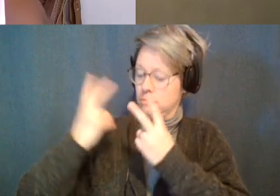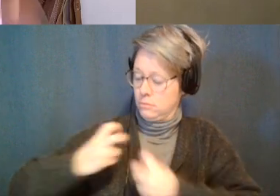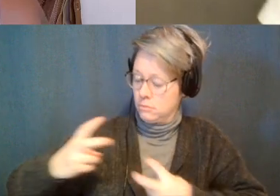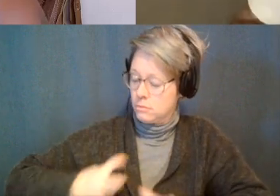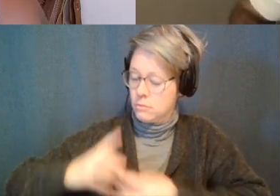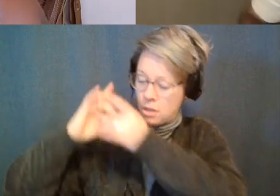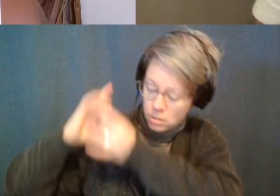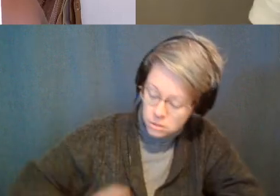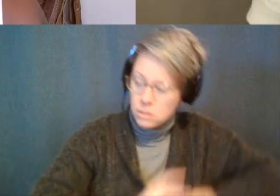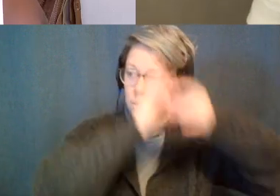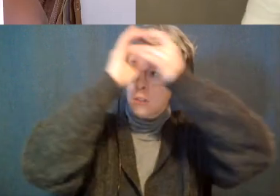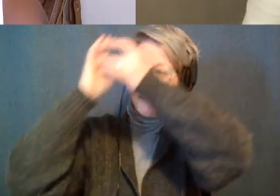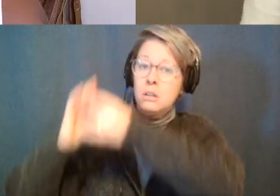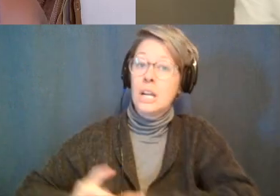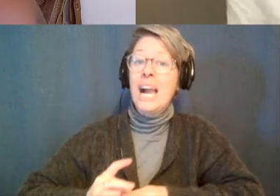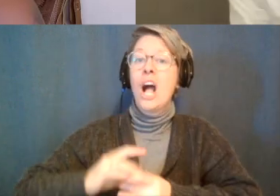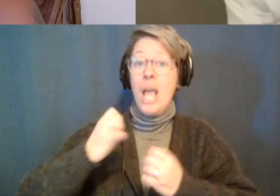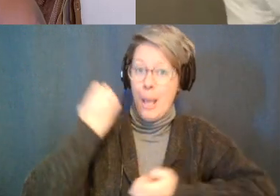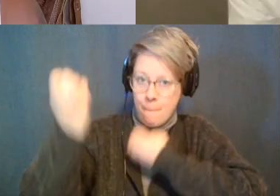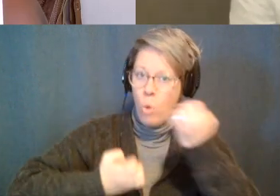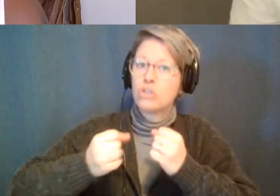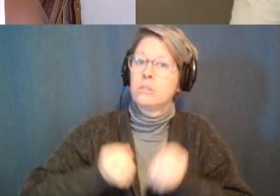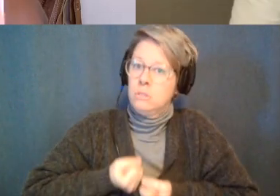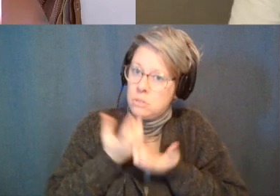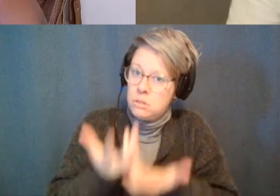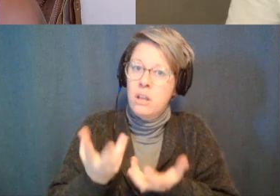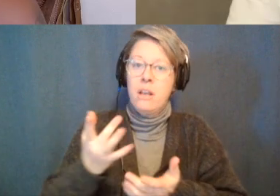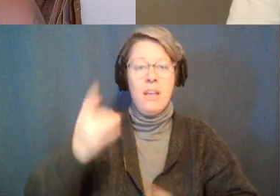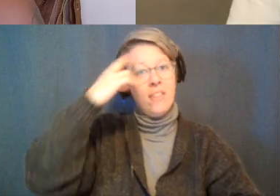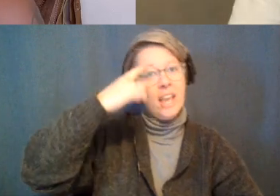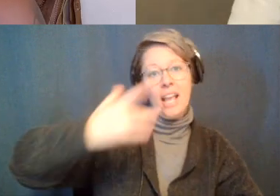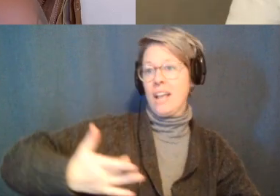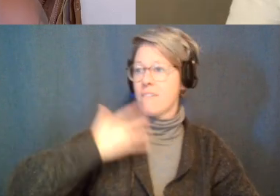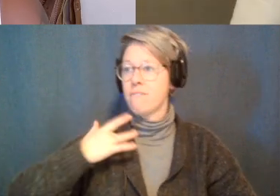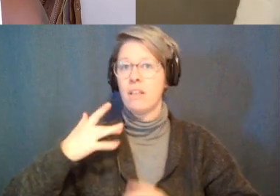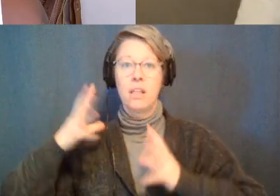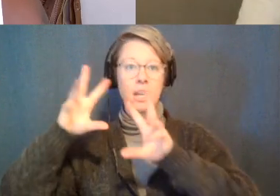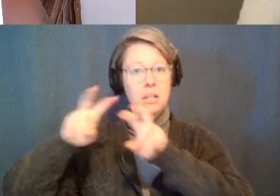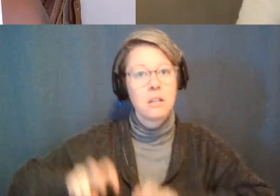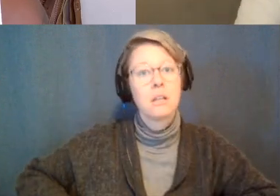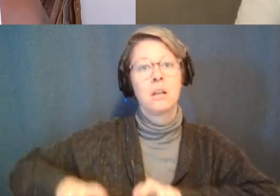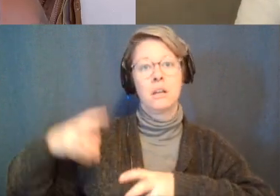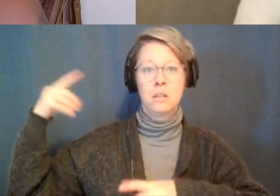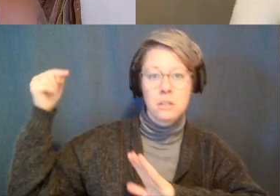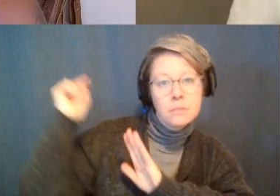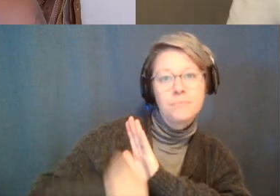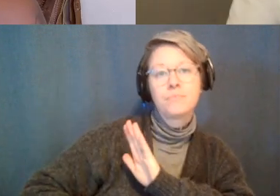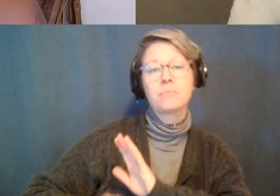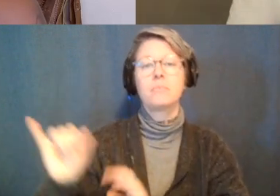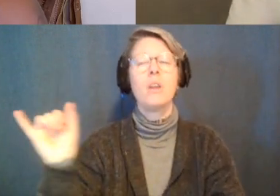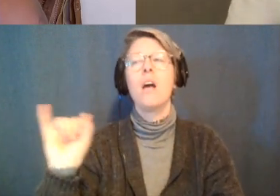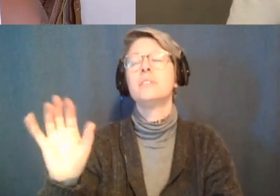full circle of emotions the full spectrum it's not just thinking it's feeling it's going into it and when you're in that space you also